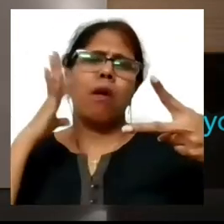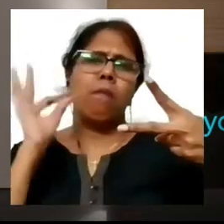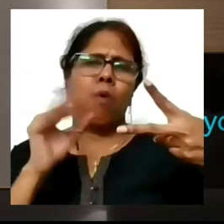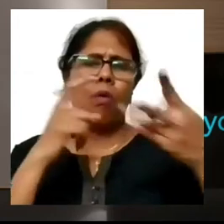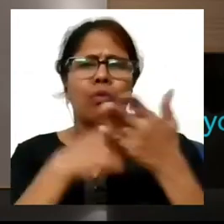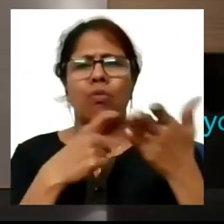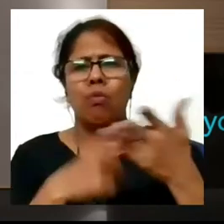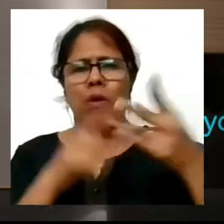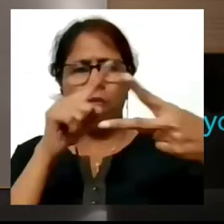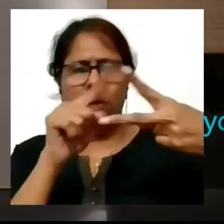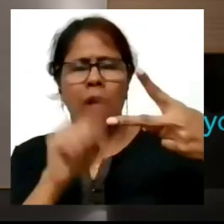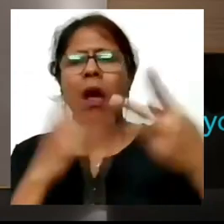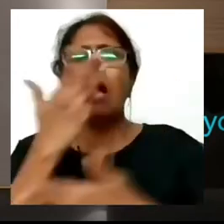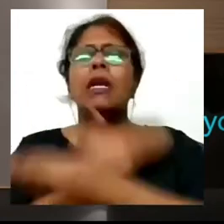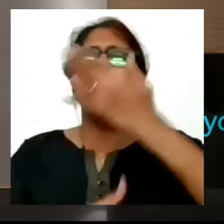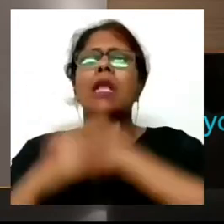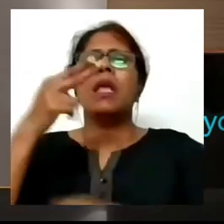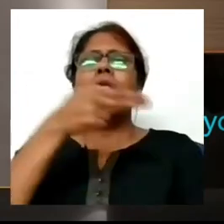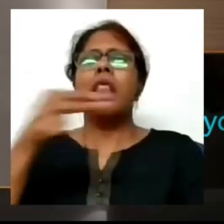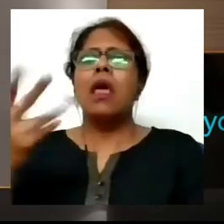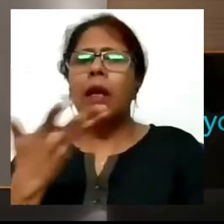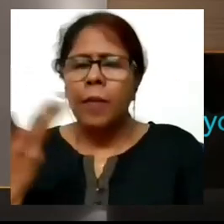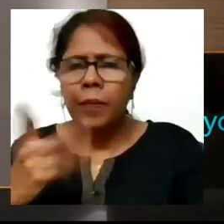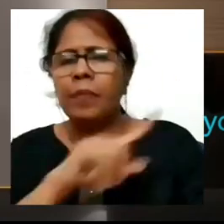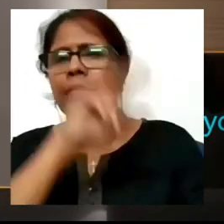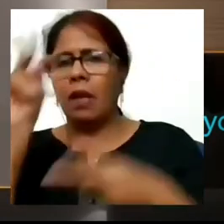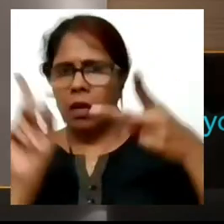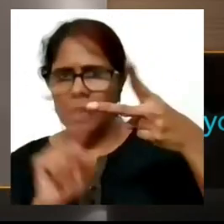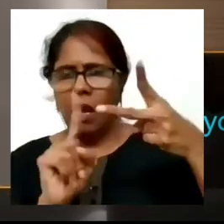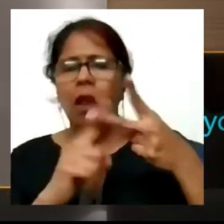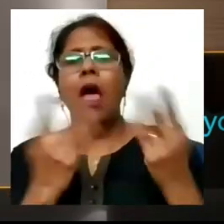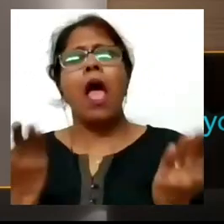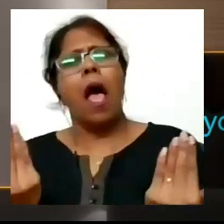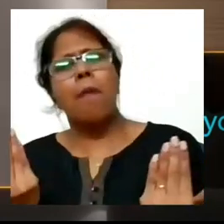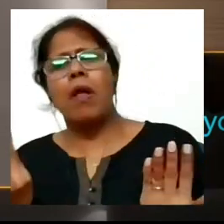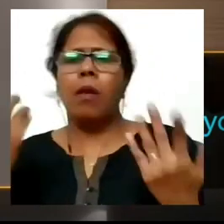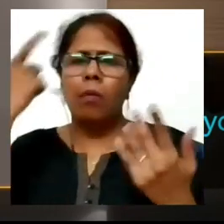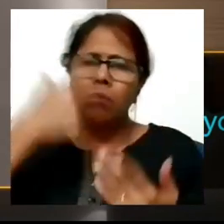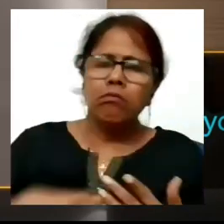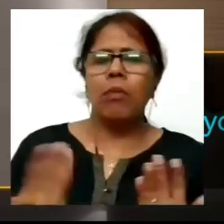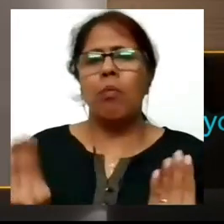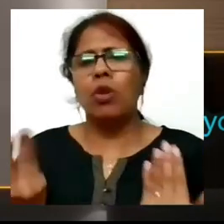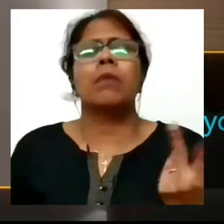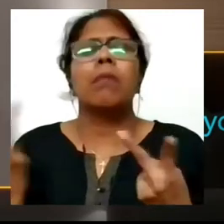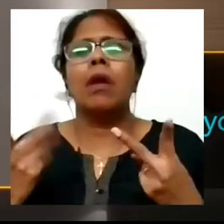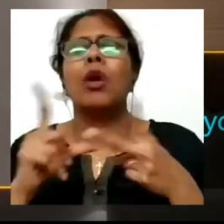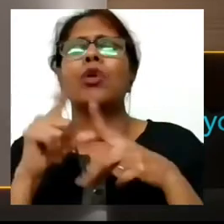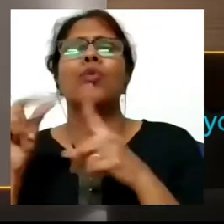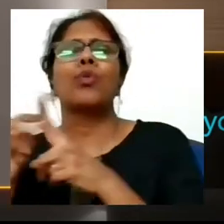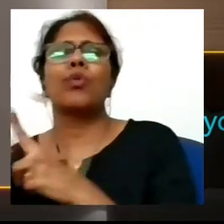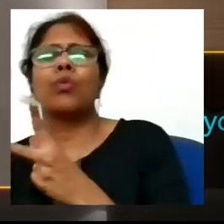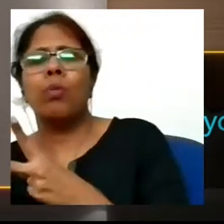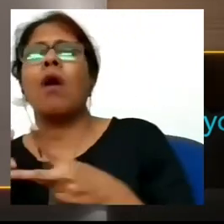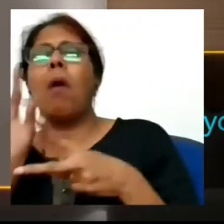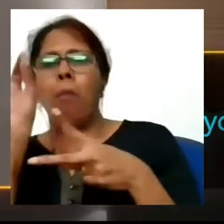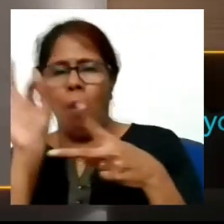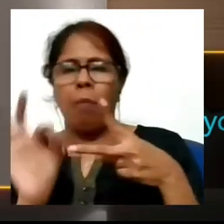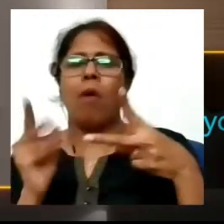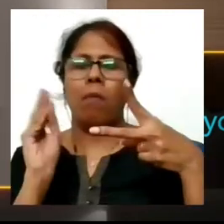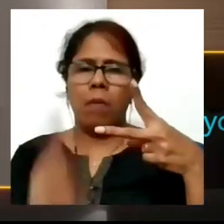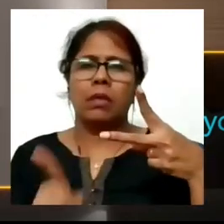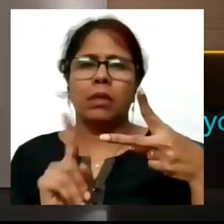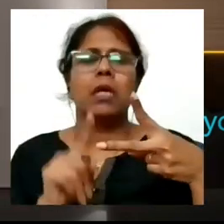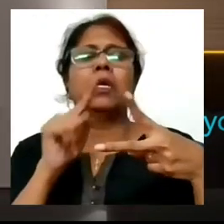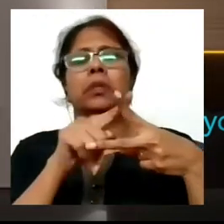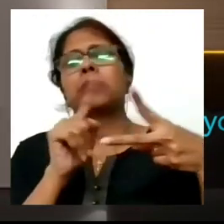what is your disability and second is what are the abilities that you can do and every service every job that you are allowed to get through this